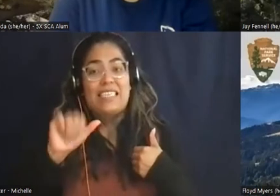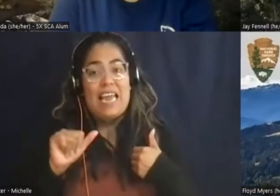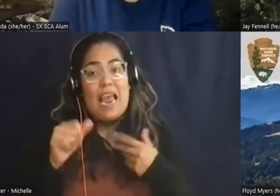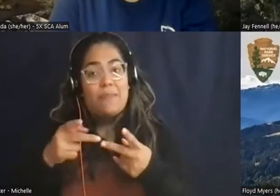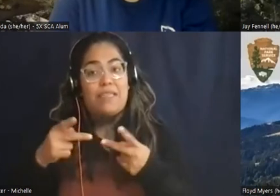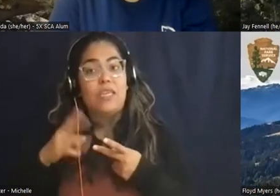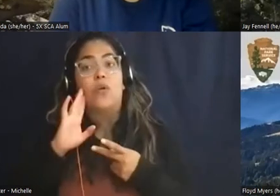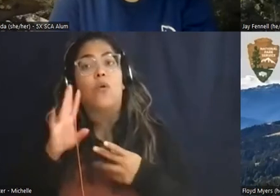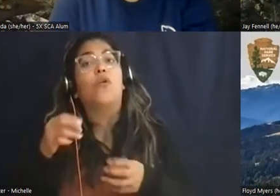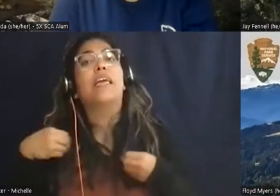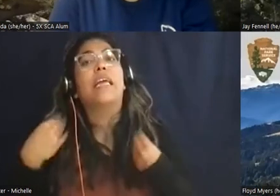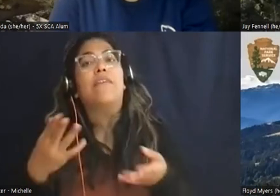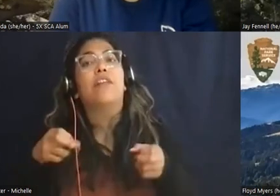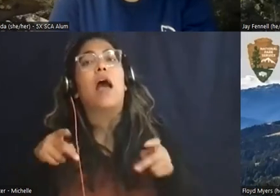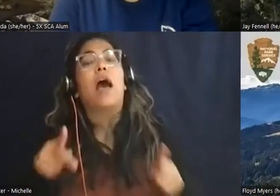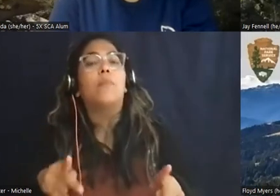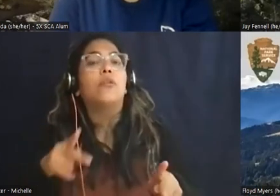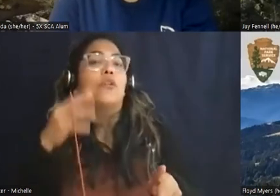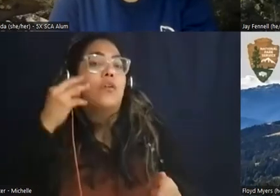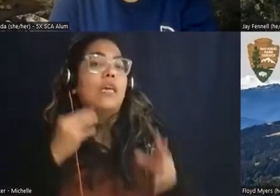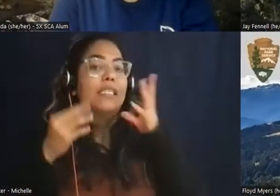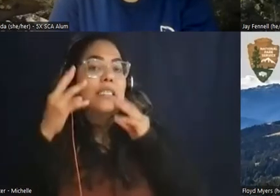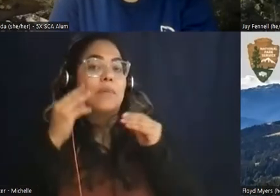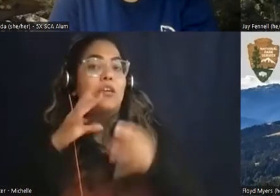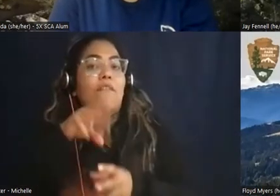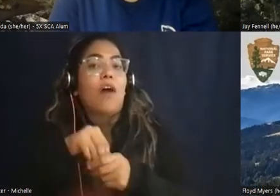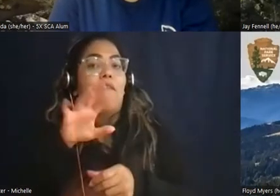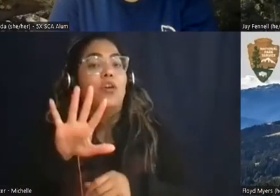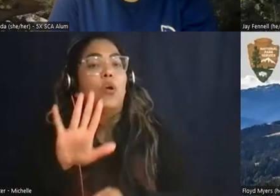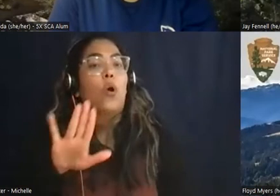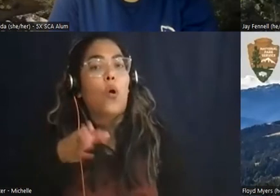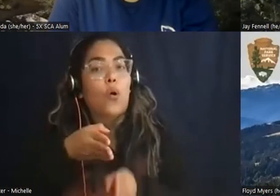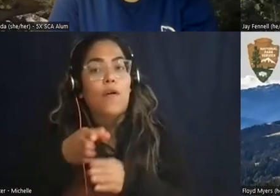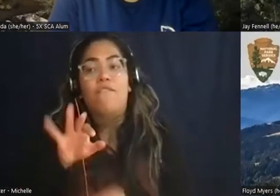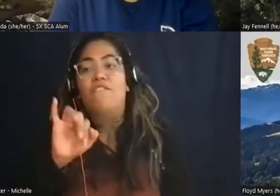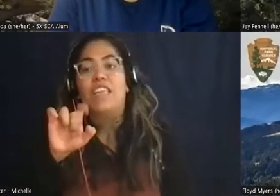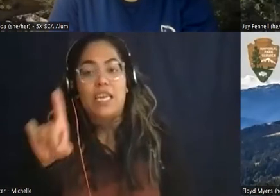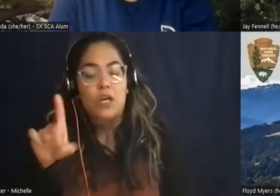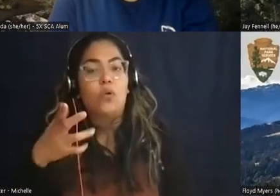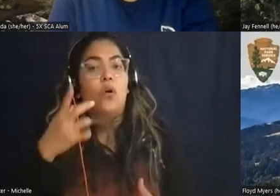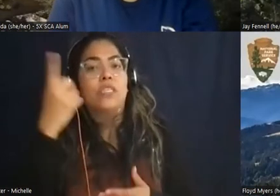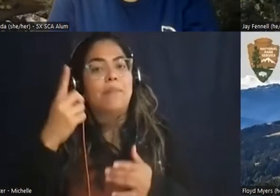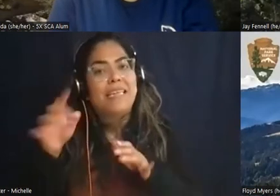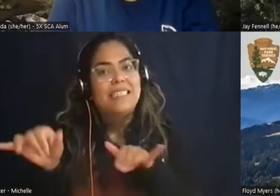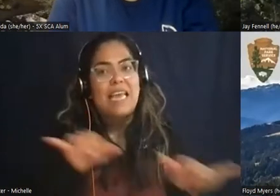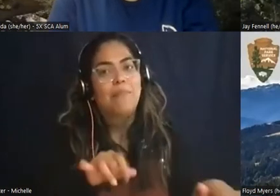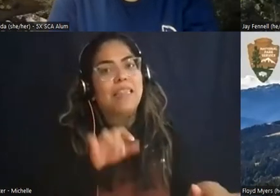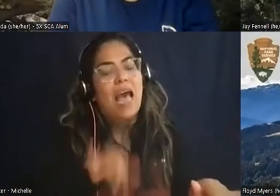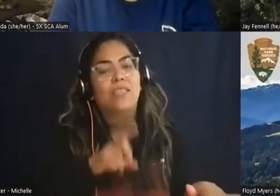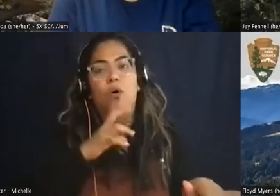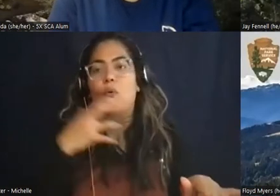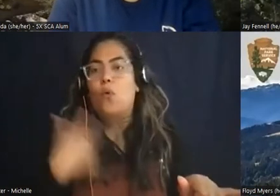field or something similar and what a remarkable opportunity that is to be able to put that on your